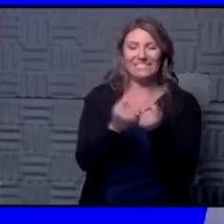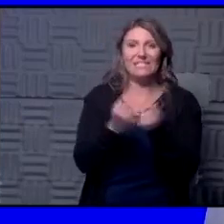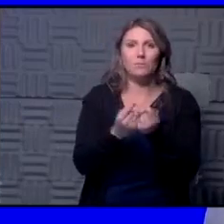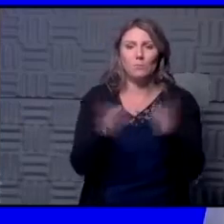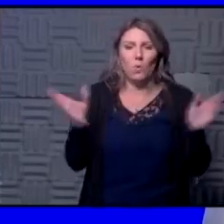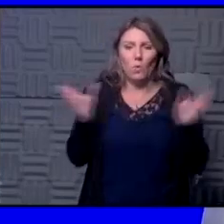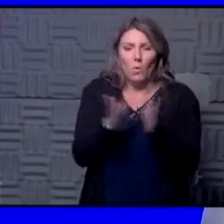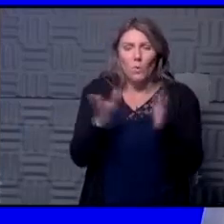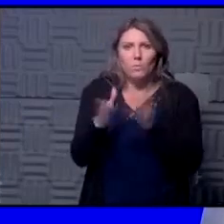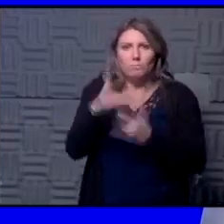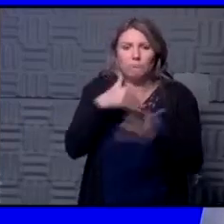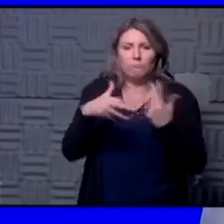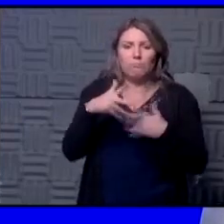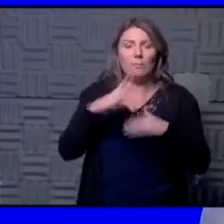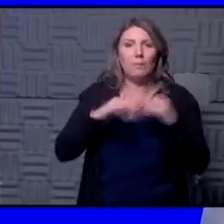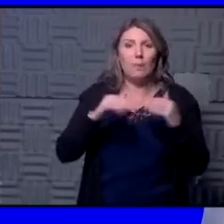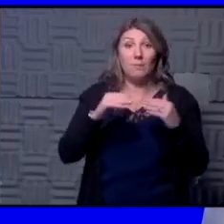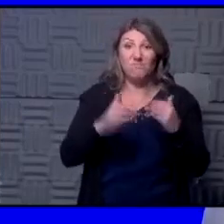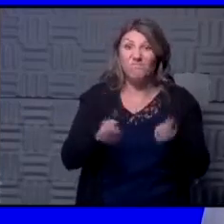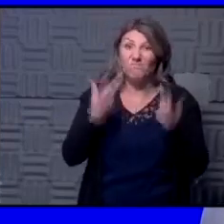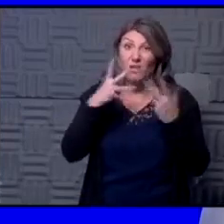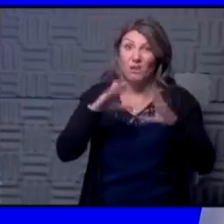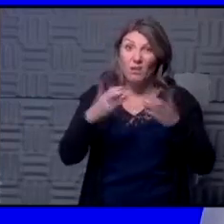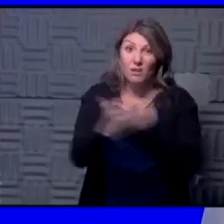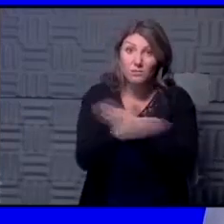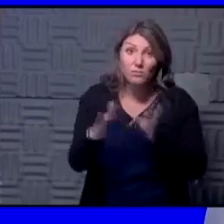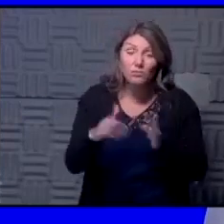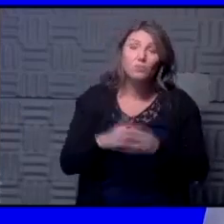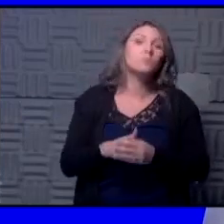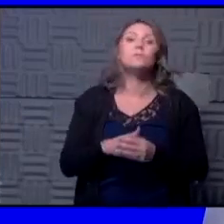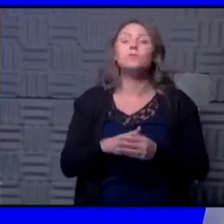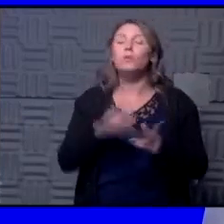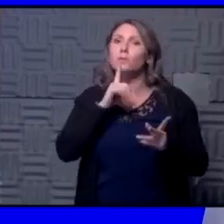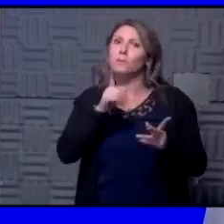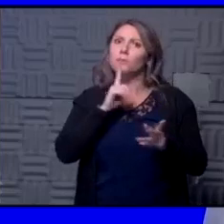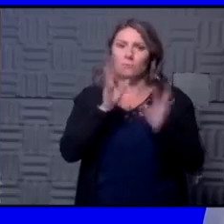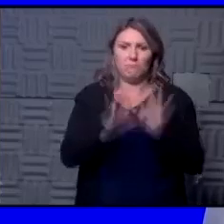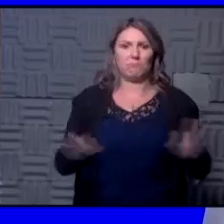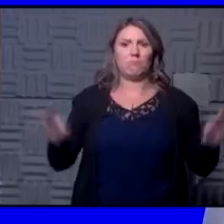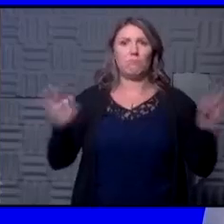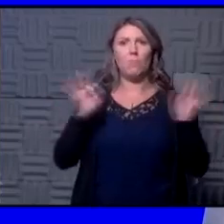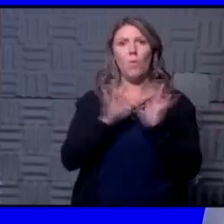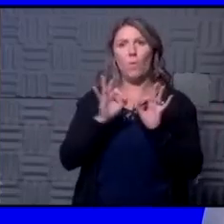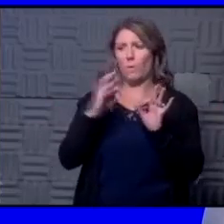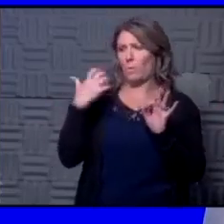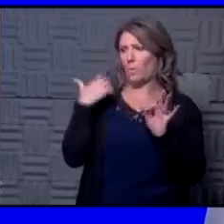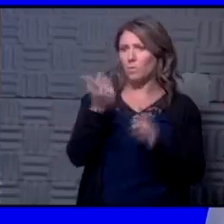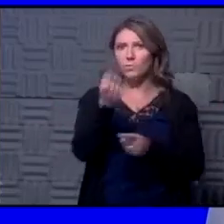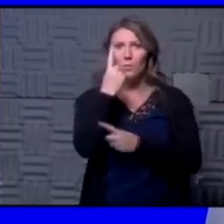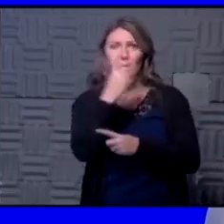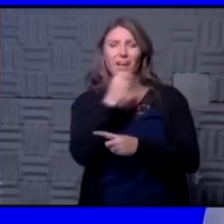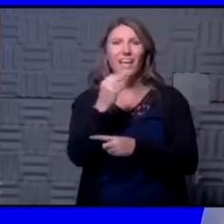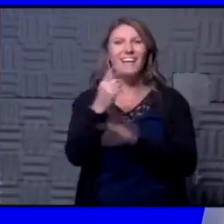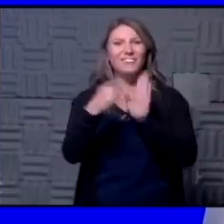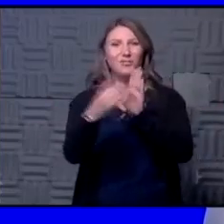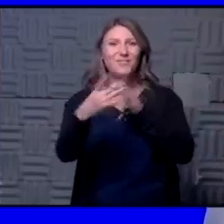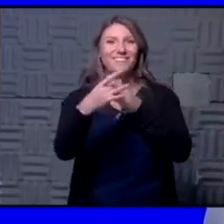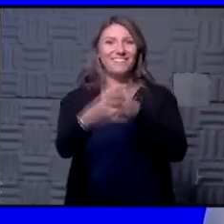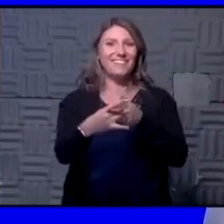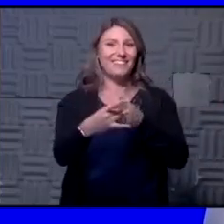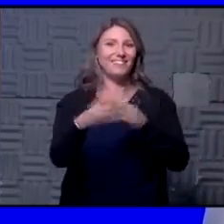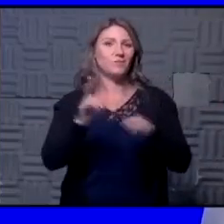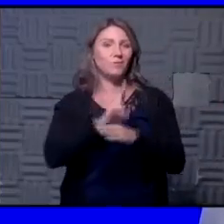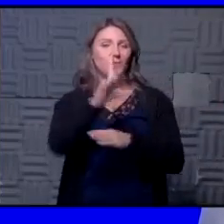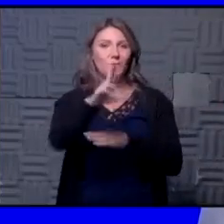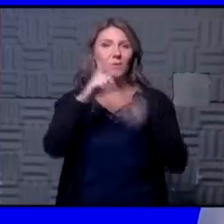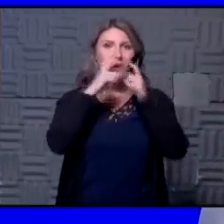closer proximity probably than many of the classrooms so it's incumbent and important for the coaches to understand that and be the leaders to wear their